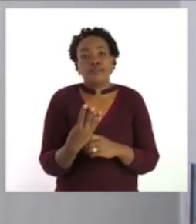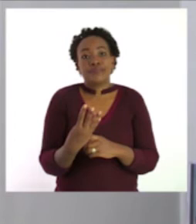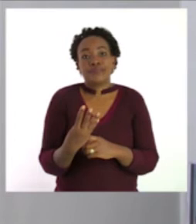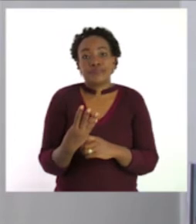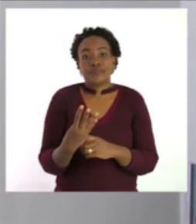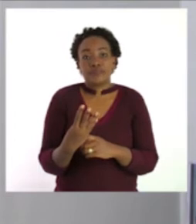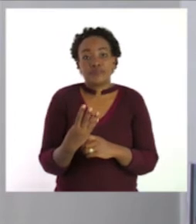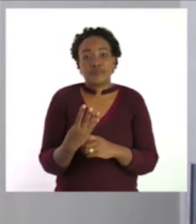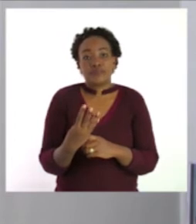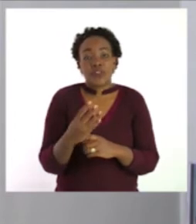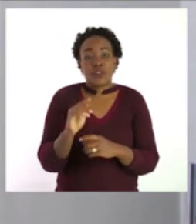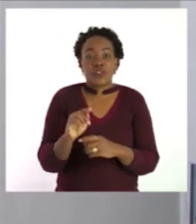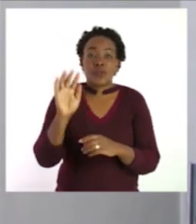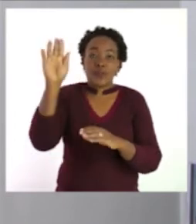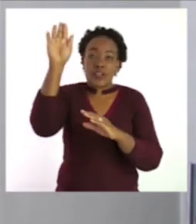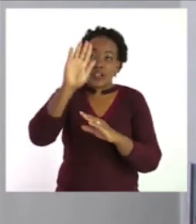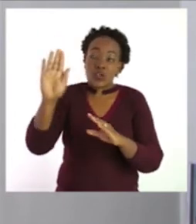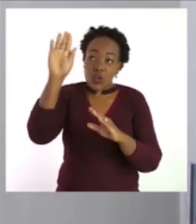So this is what we do.